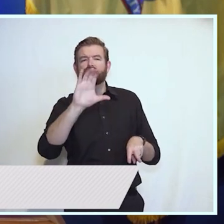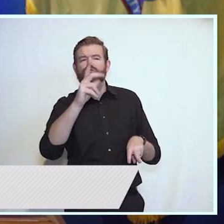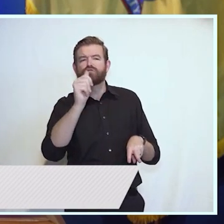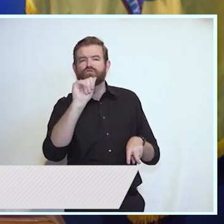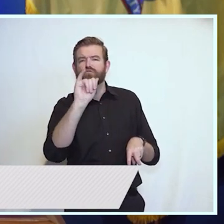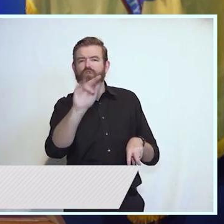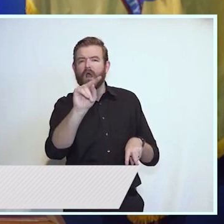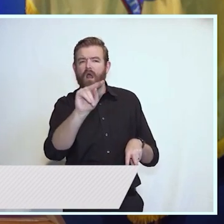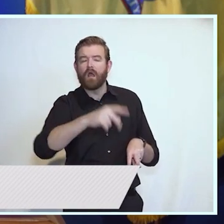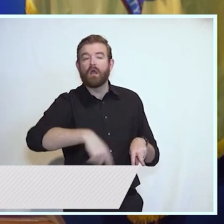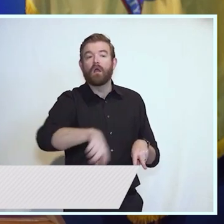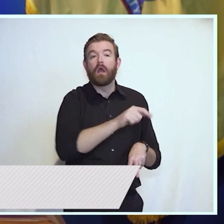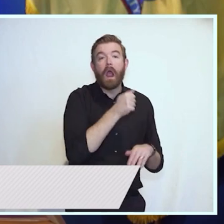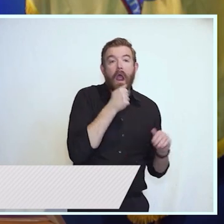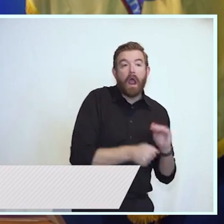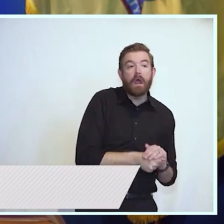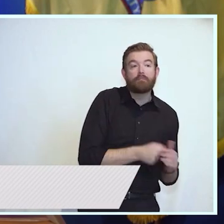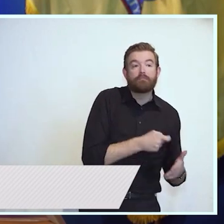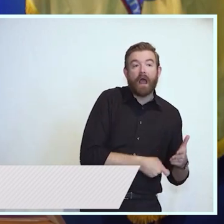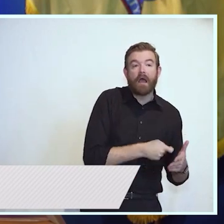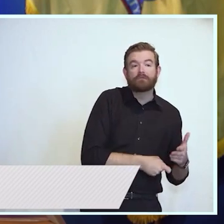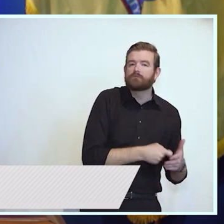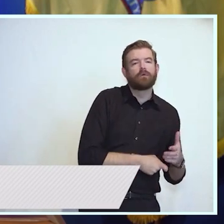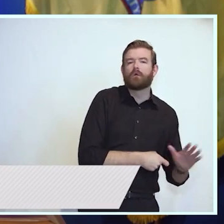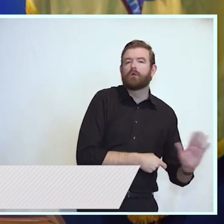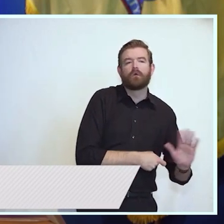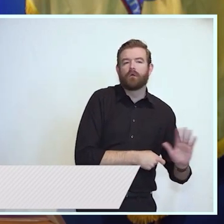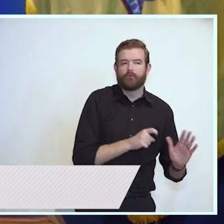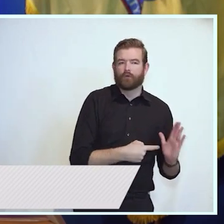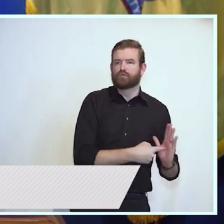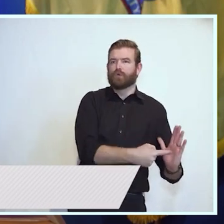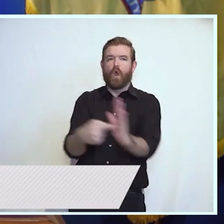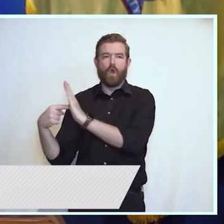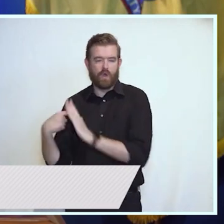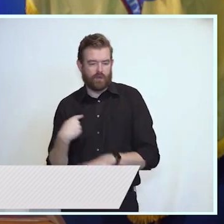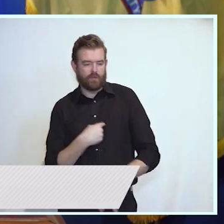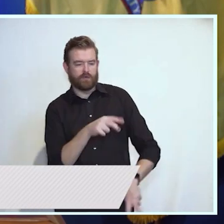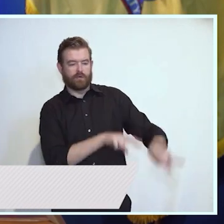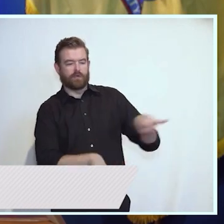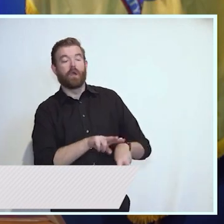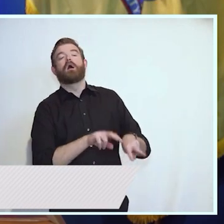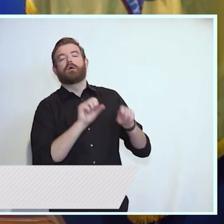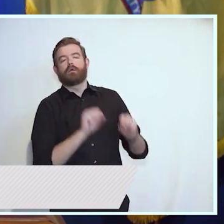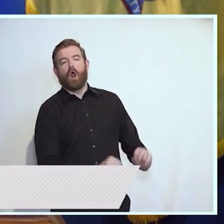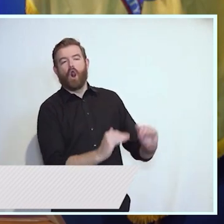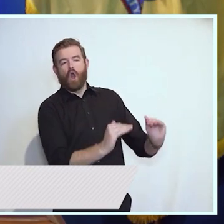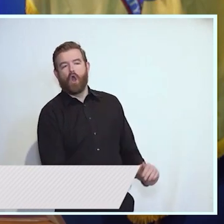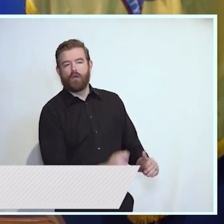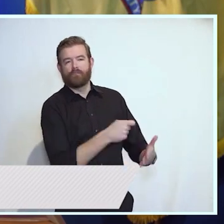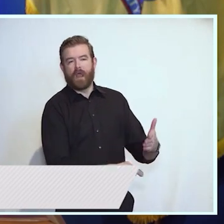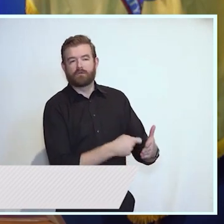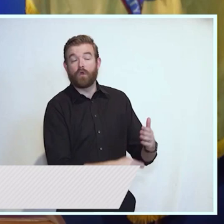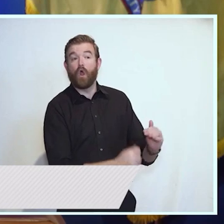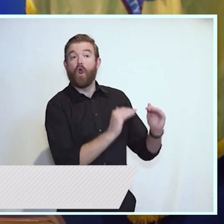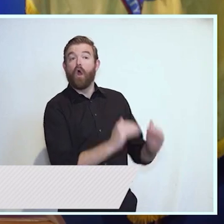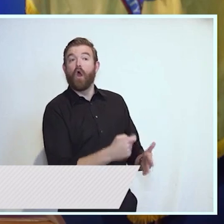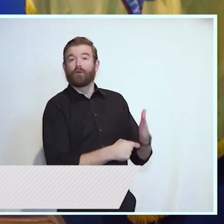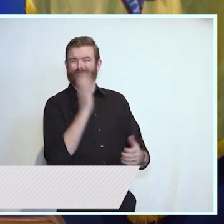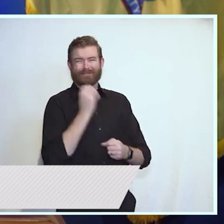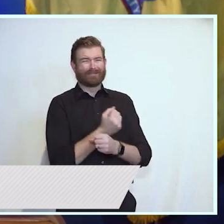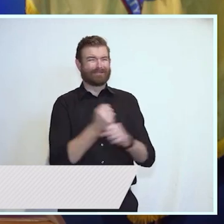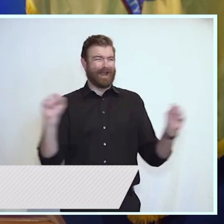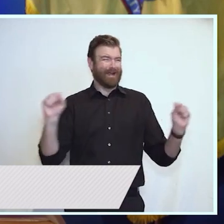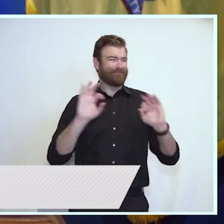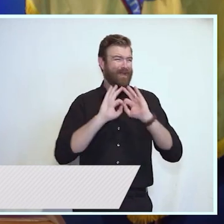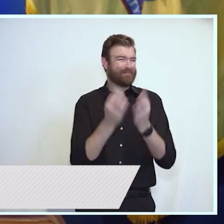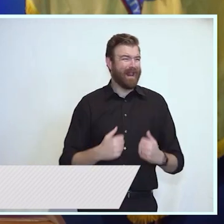so then we can lower them. Lower costs will save families hundreds if not thousands of dollars every year. But across